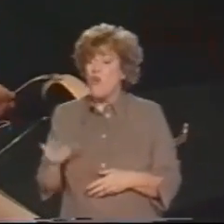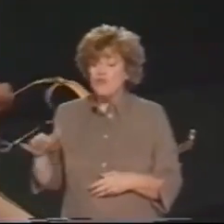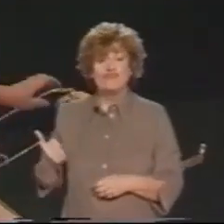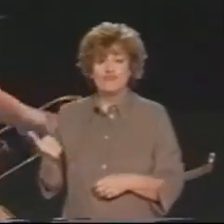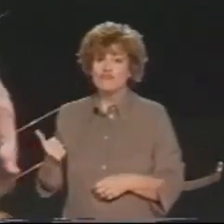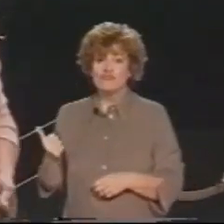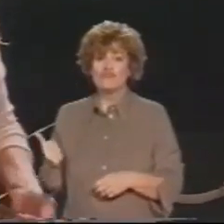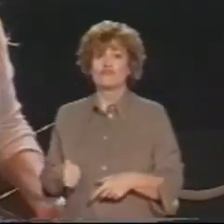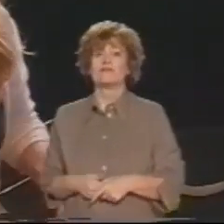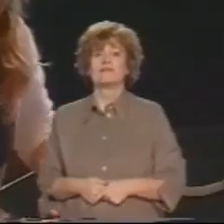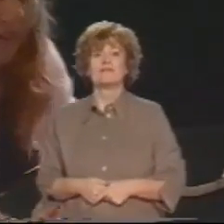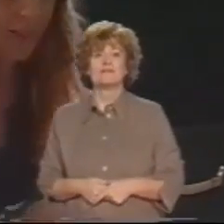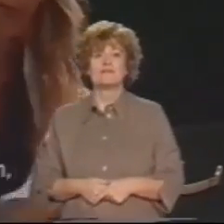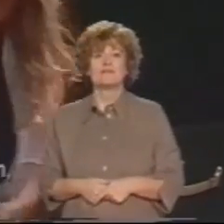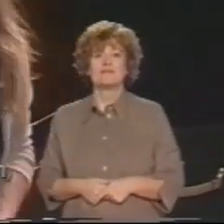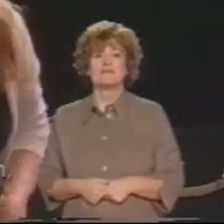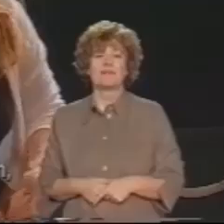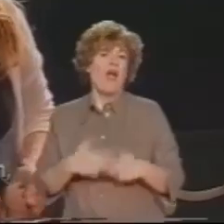fine. Yeah, thank you.